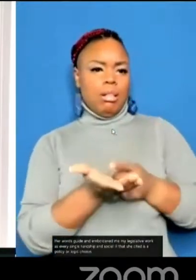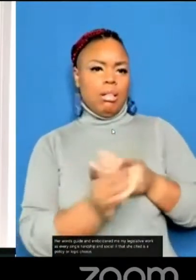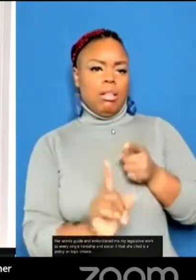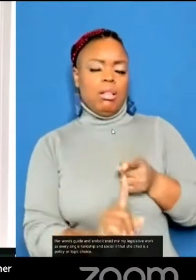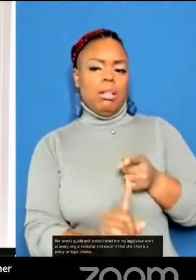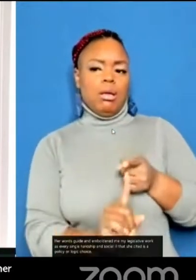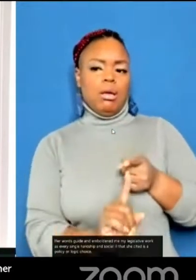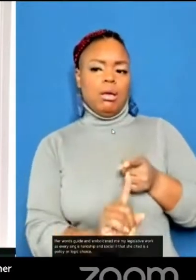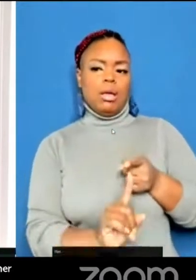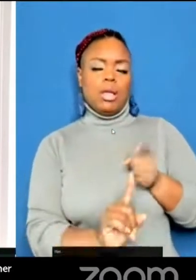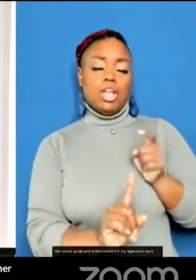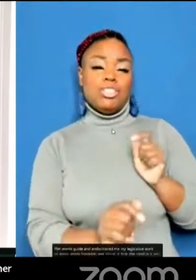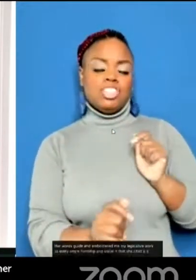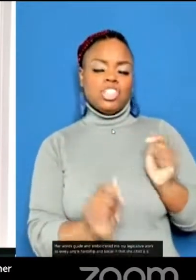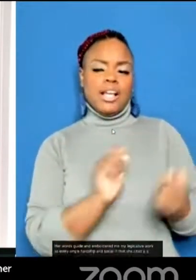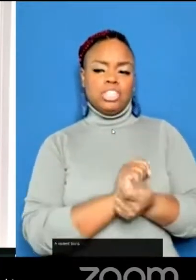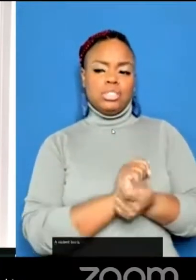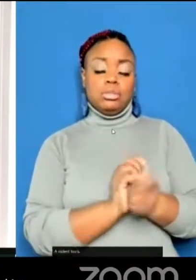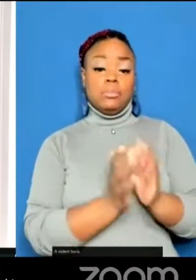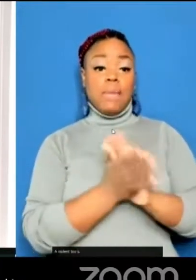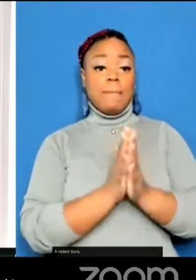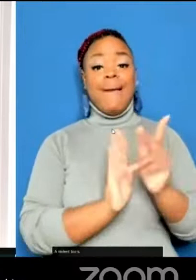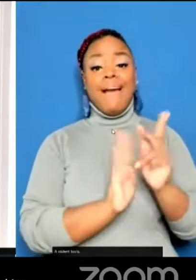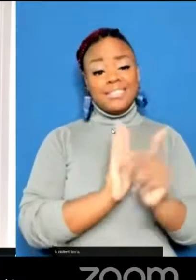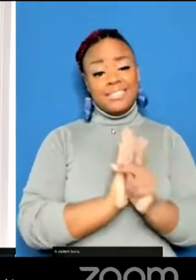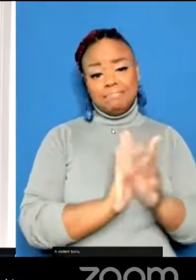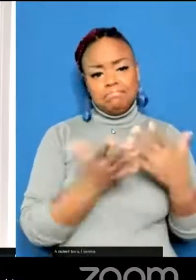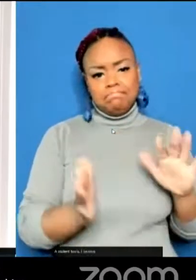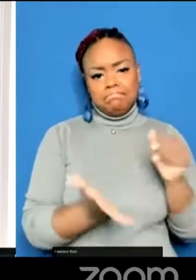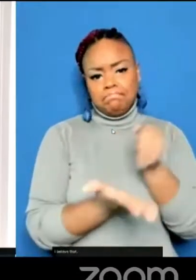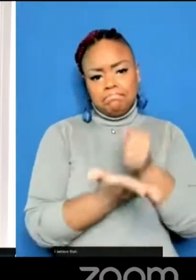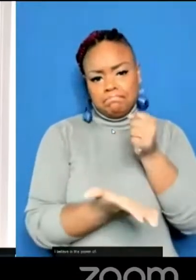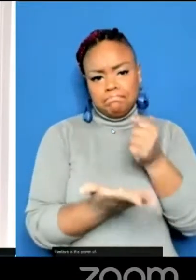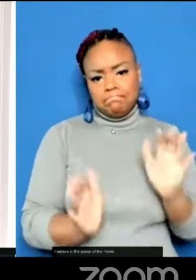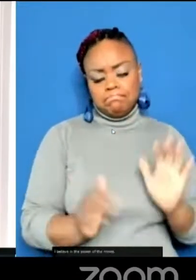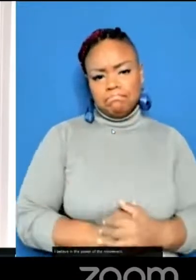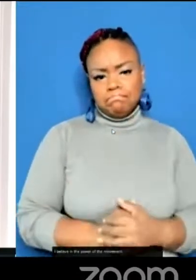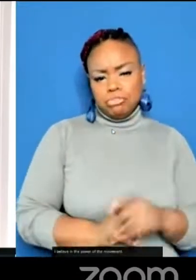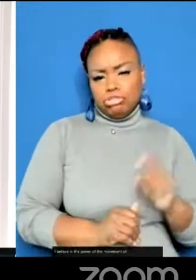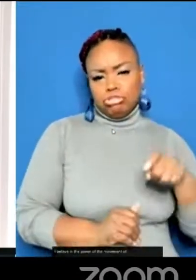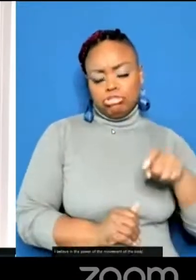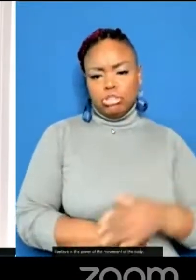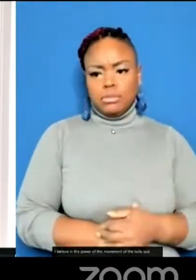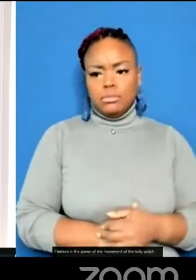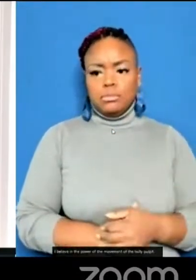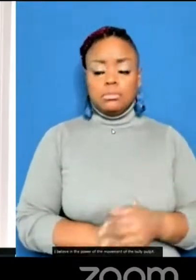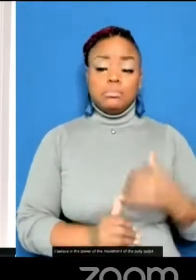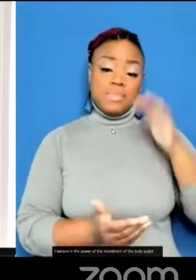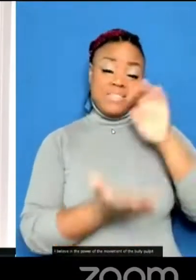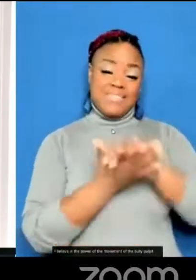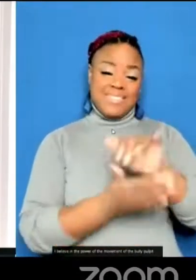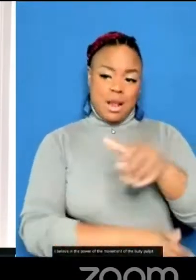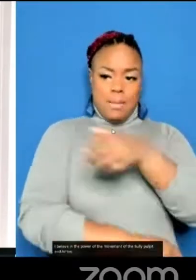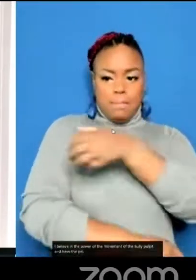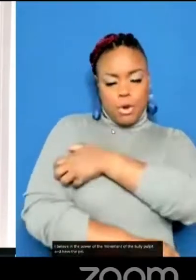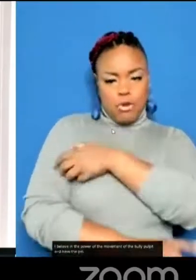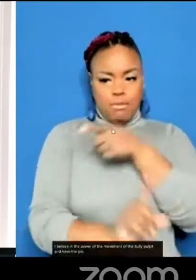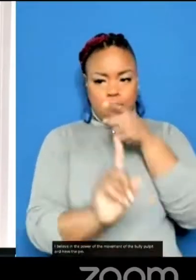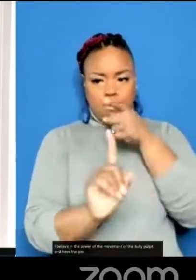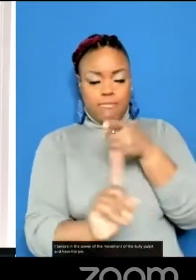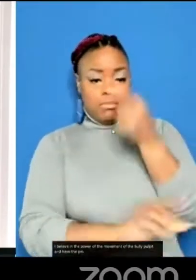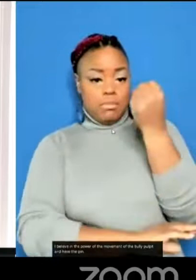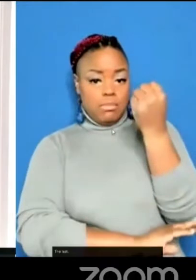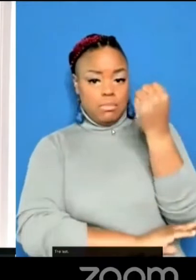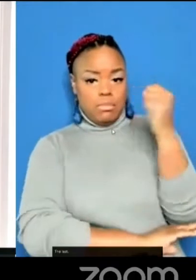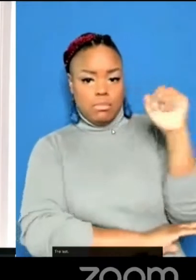A violent choice. I believe in the power of the movement, of the bully pulpit and of the pen. In the